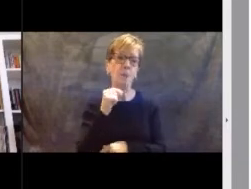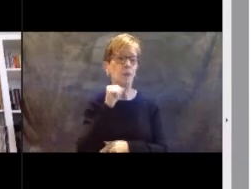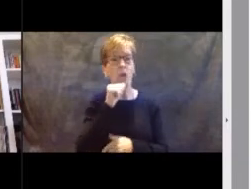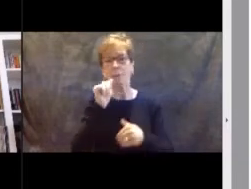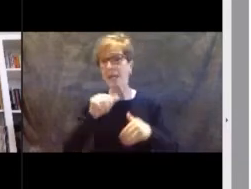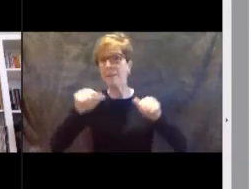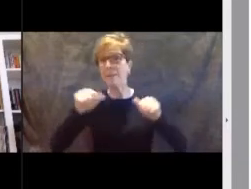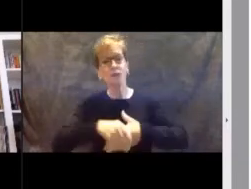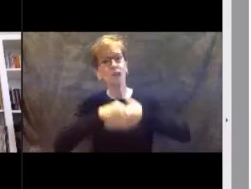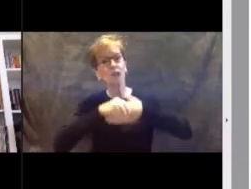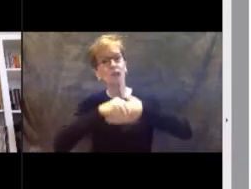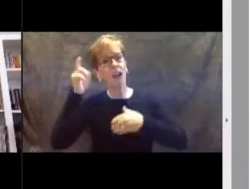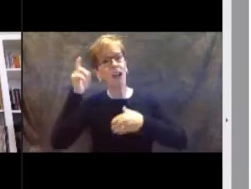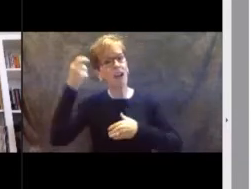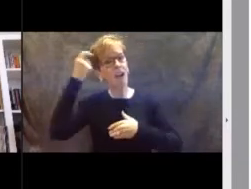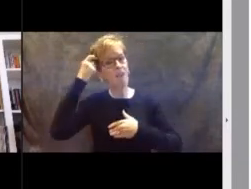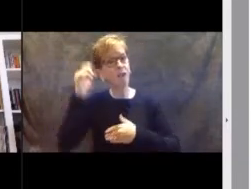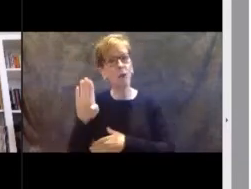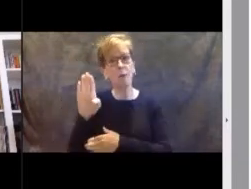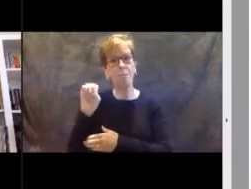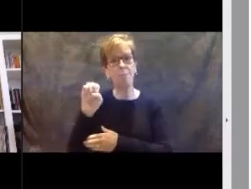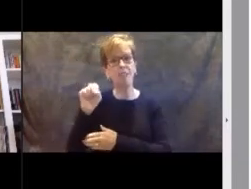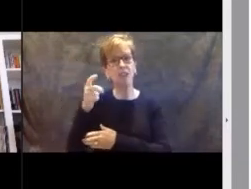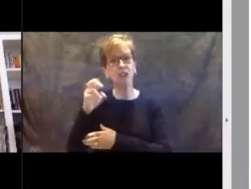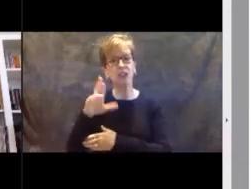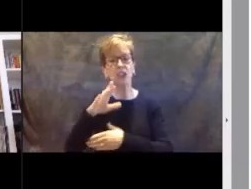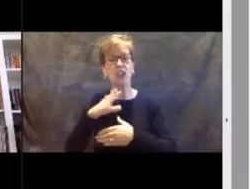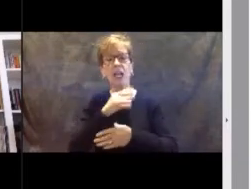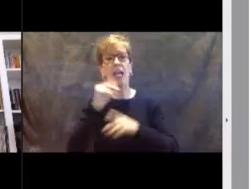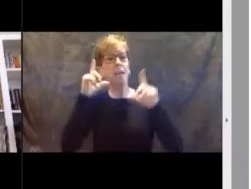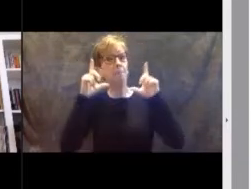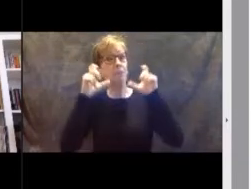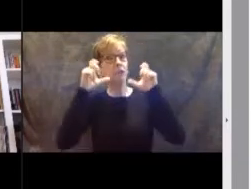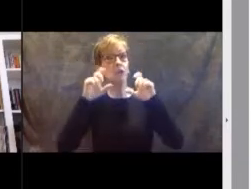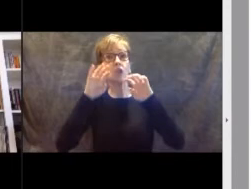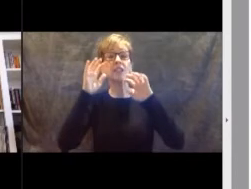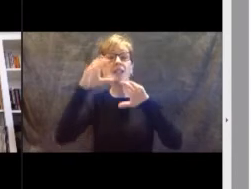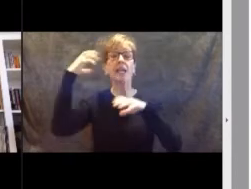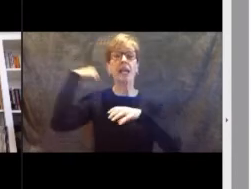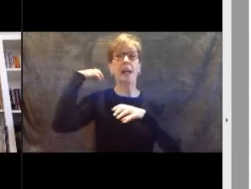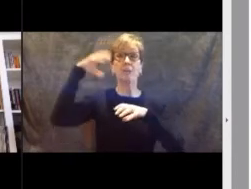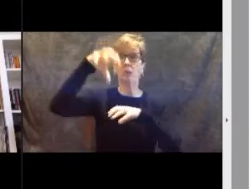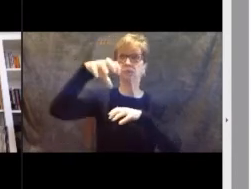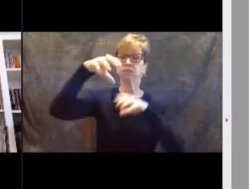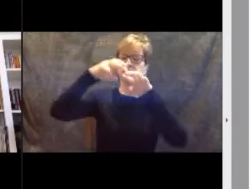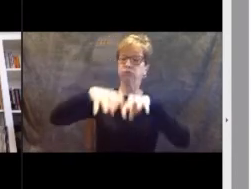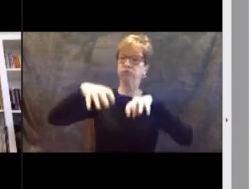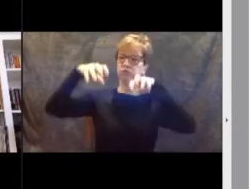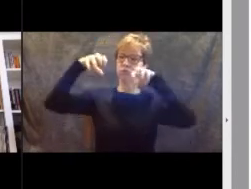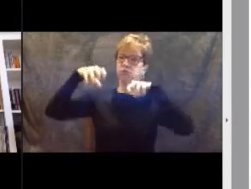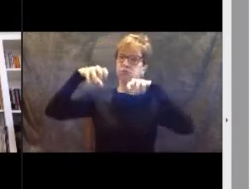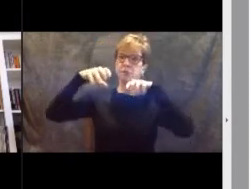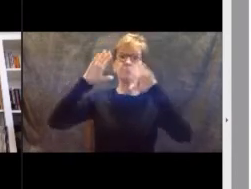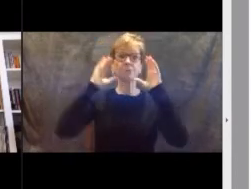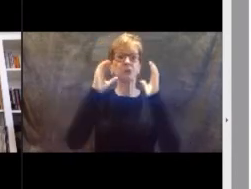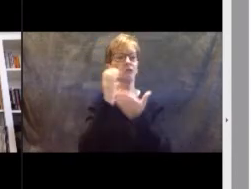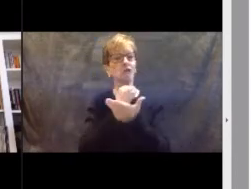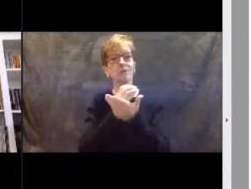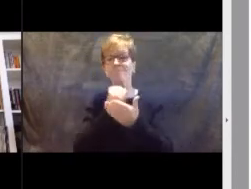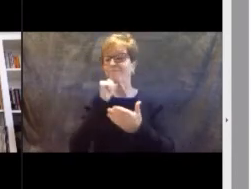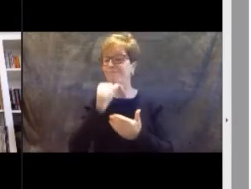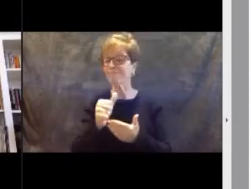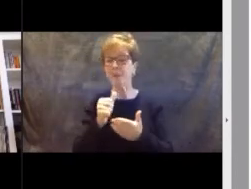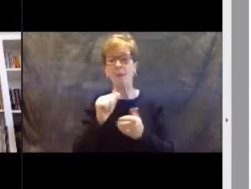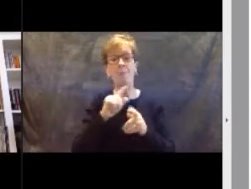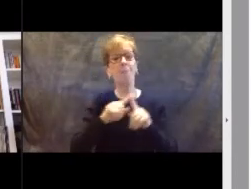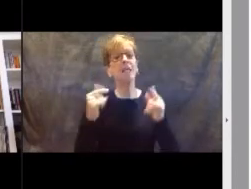today and taking our iconic photo on the Capitol Rotunda steps. Still, we have tried hard to make this day special, and even